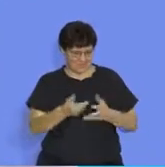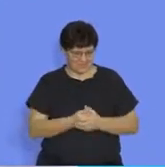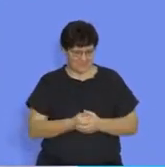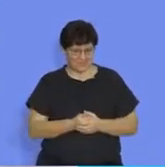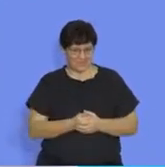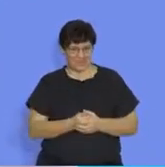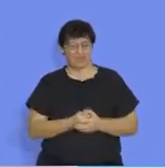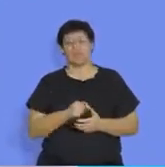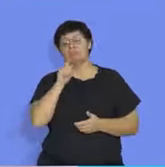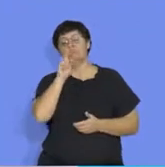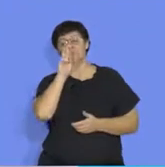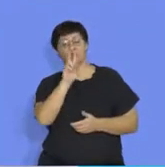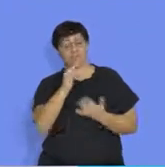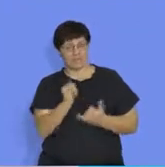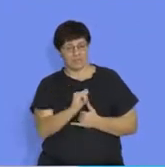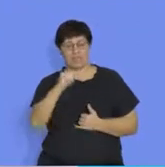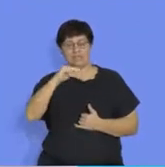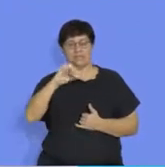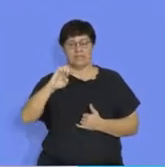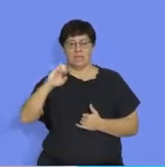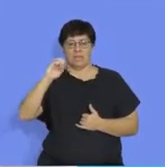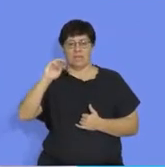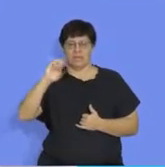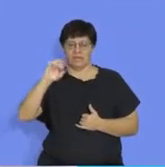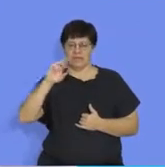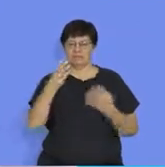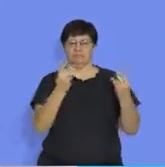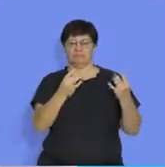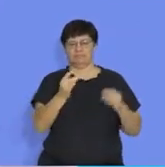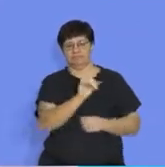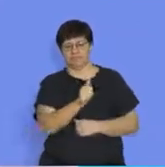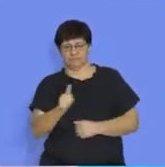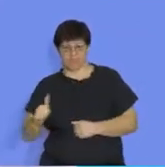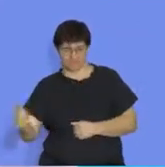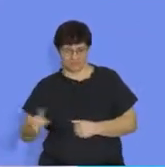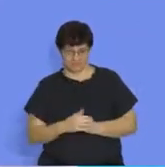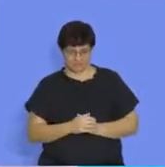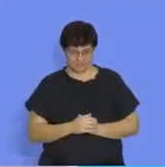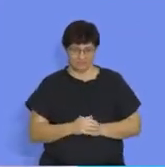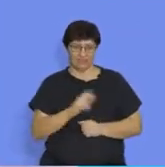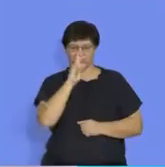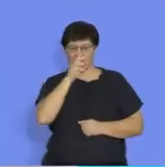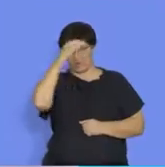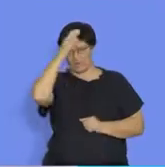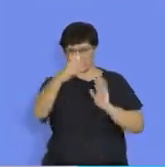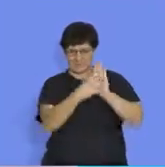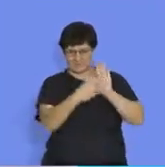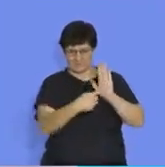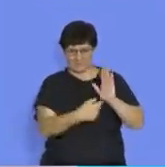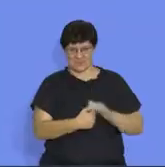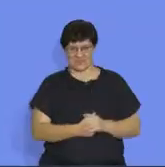today, we are going to be looking at geometric number sequences. Let's have a look at our concept map.